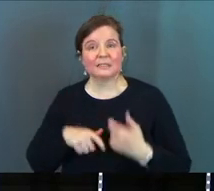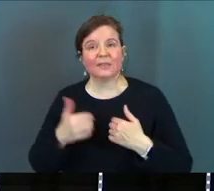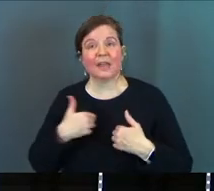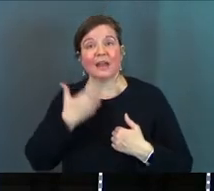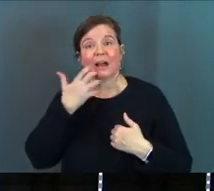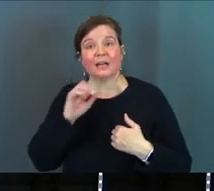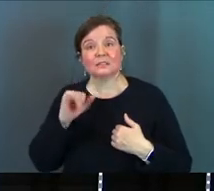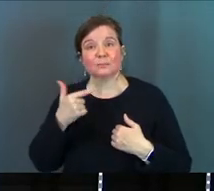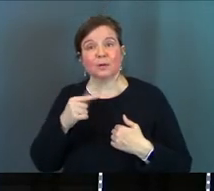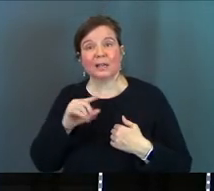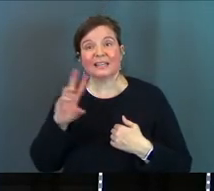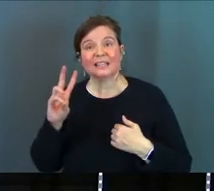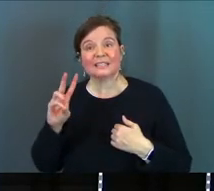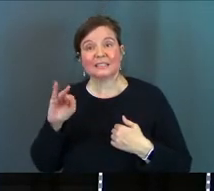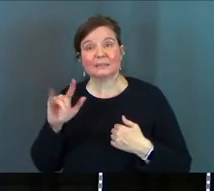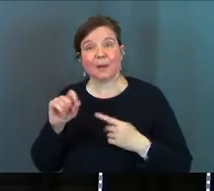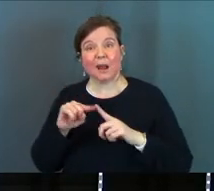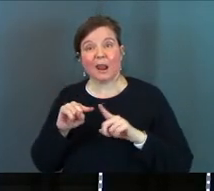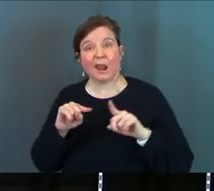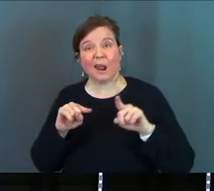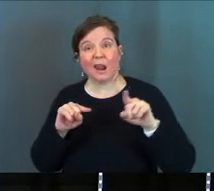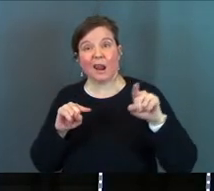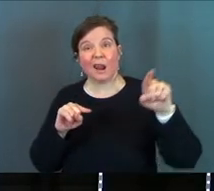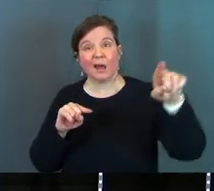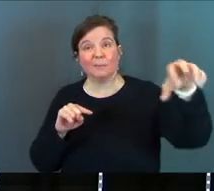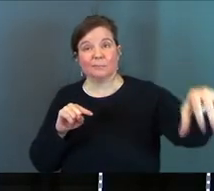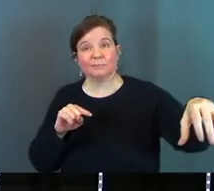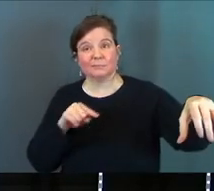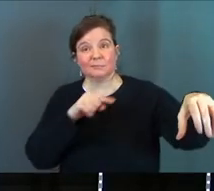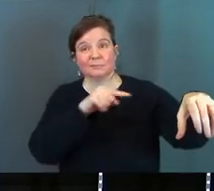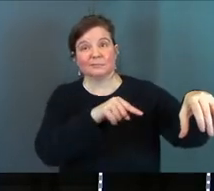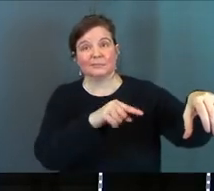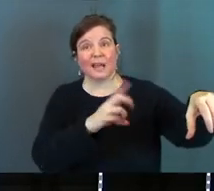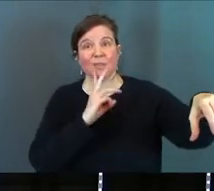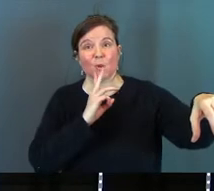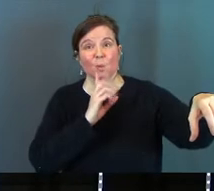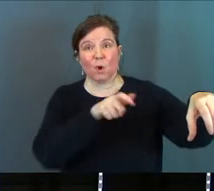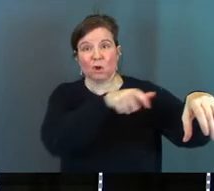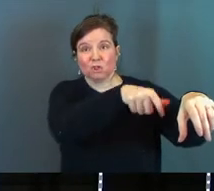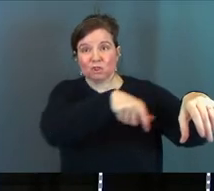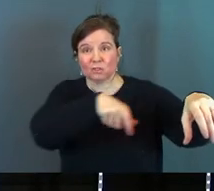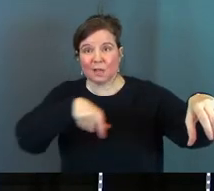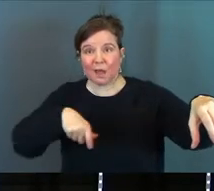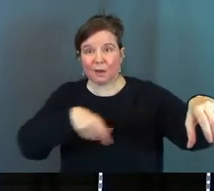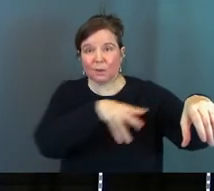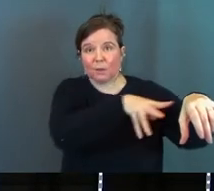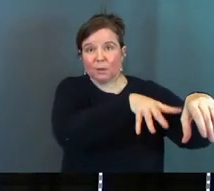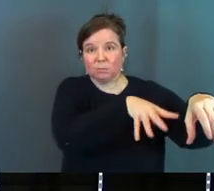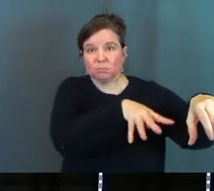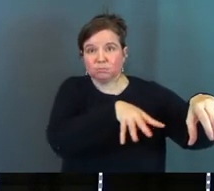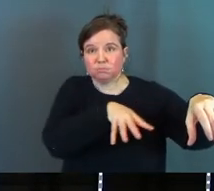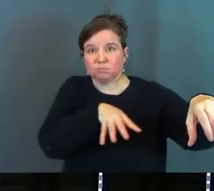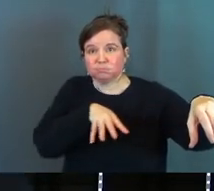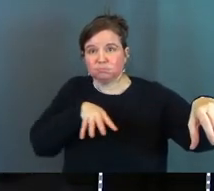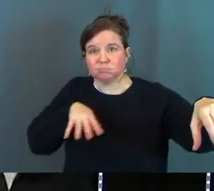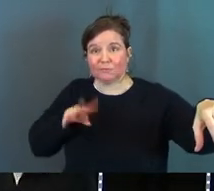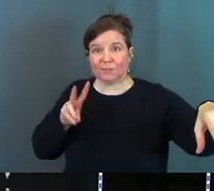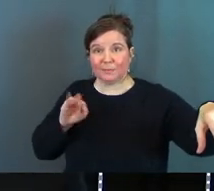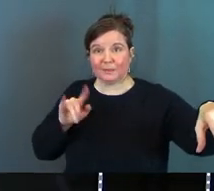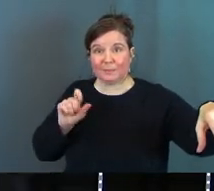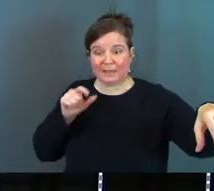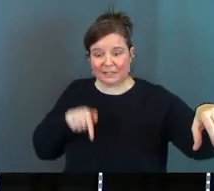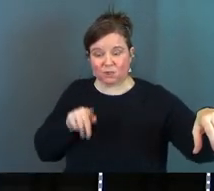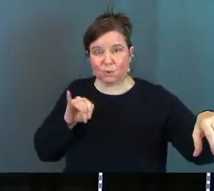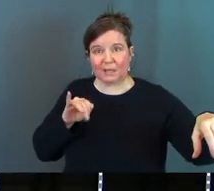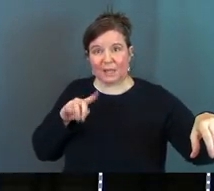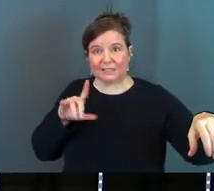a hot spring that was six miles away and an aqueduct carried that hot water from six miles away into